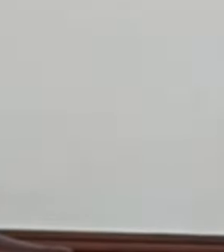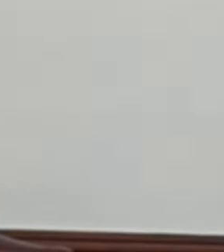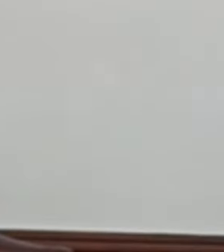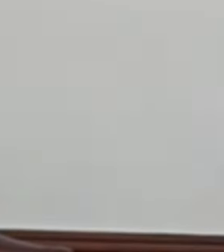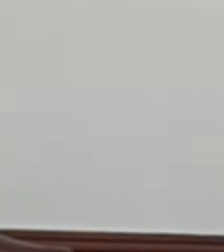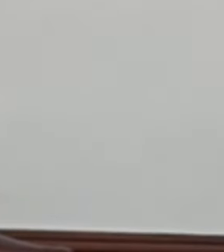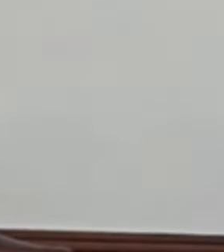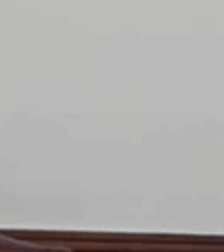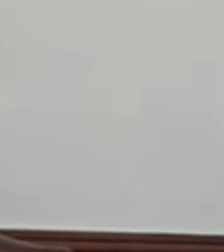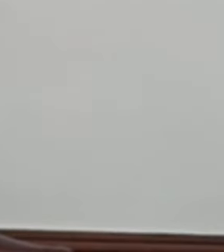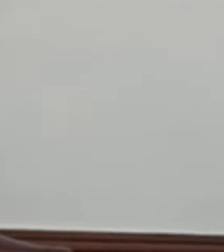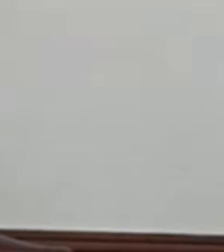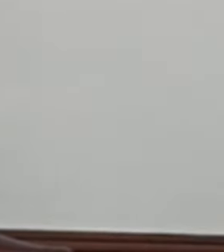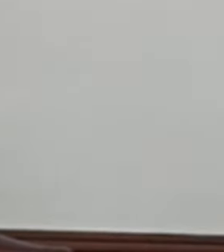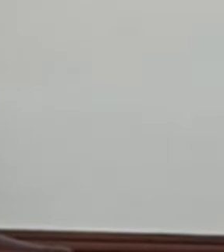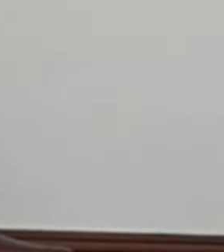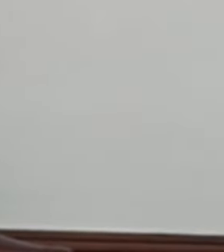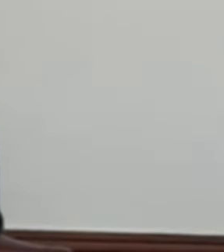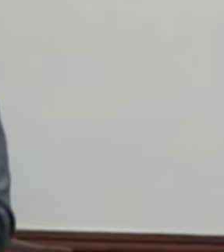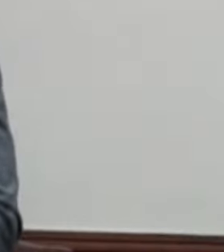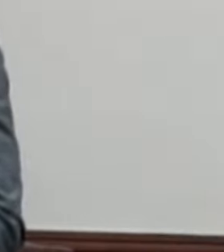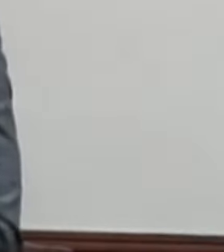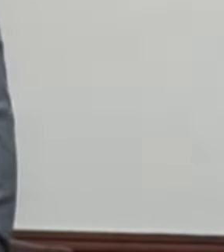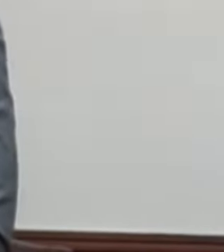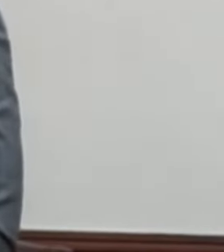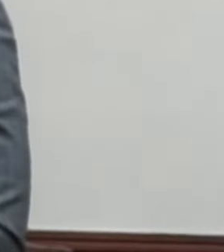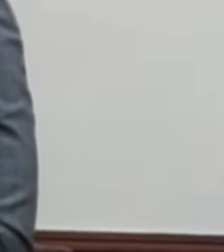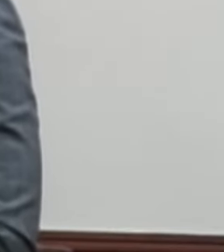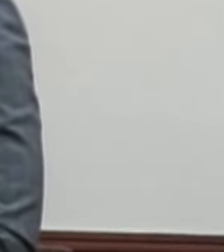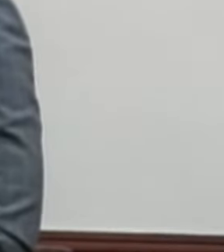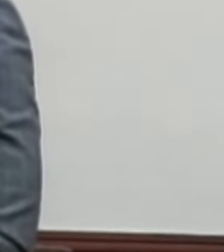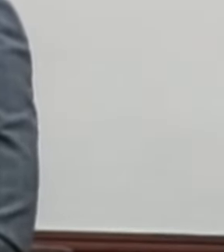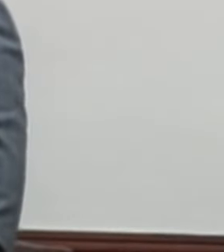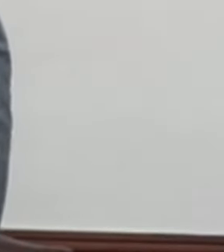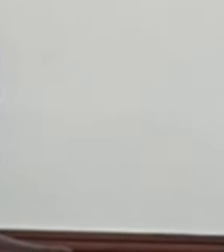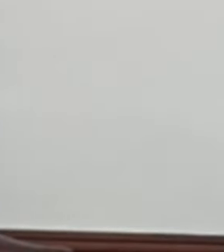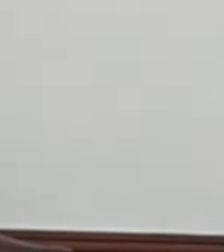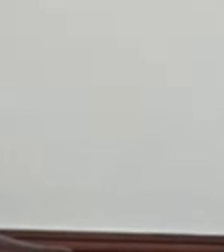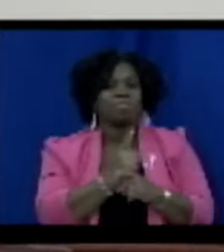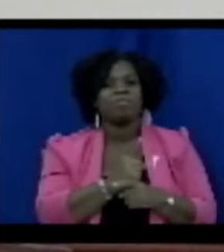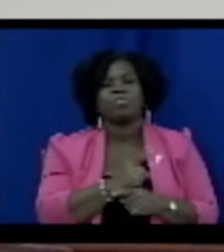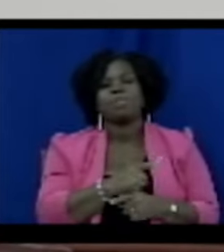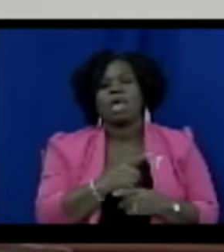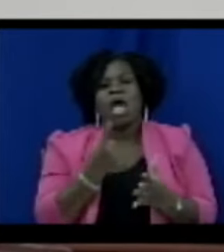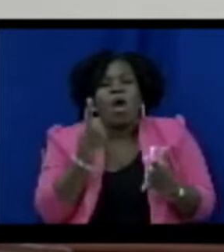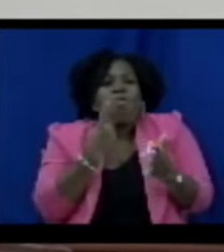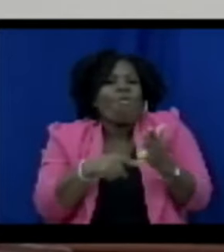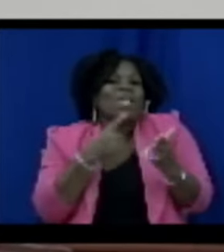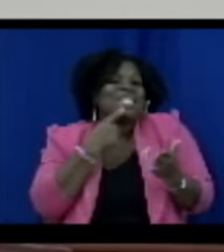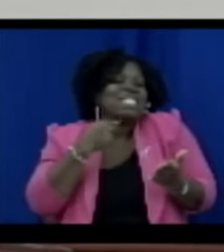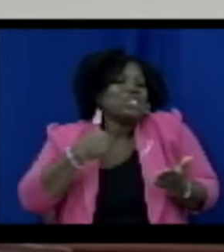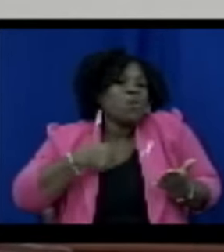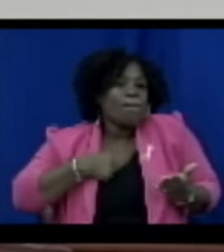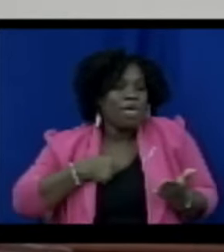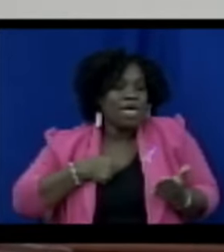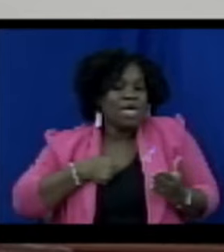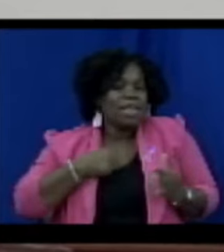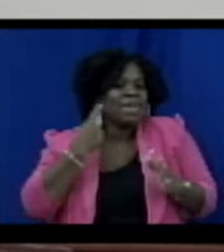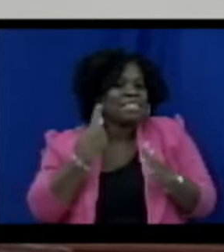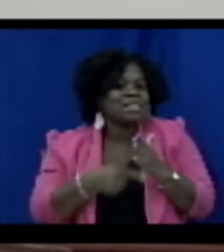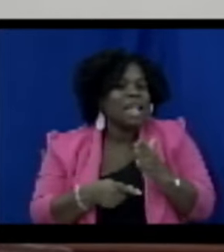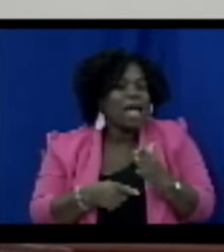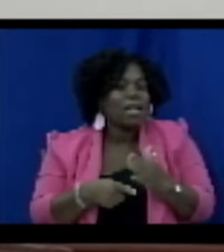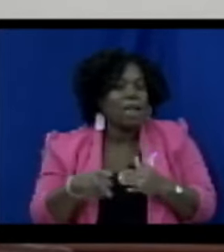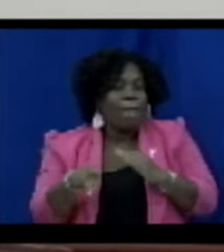of the deaf community. And what they said to me in their language being translated is that